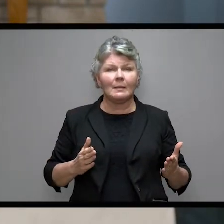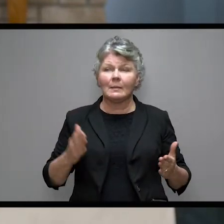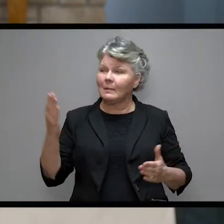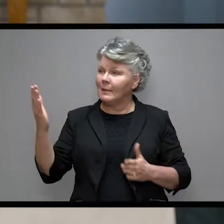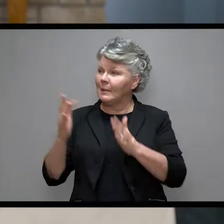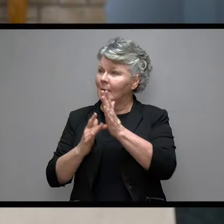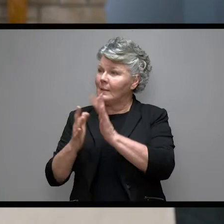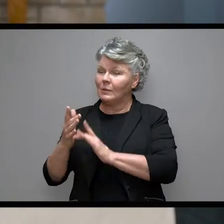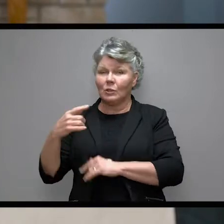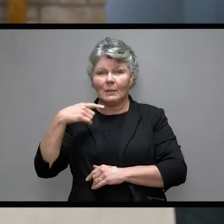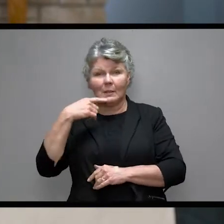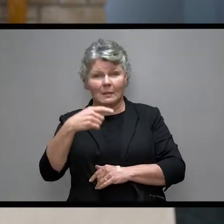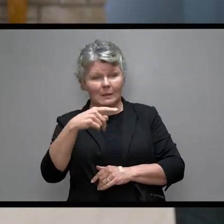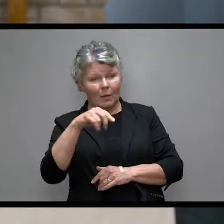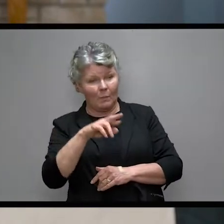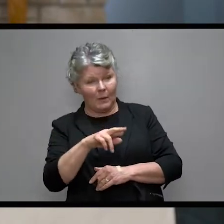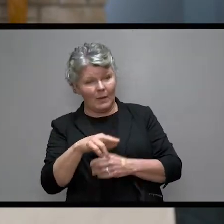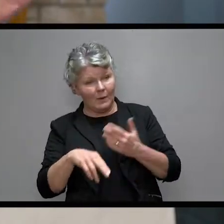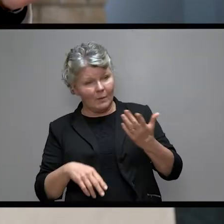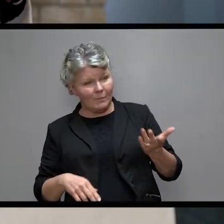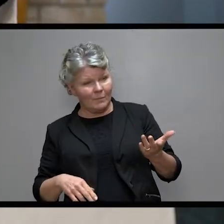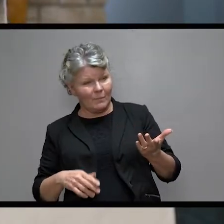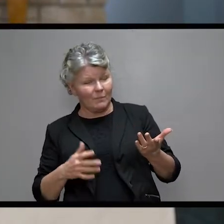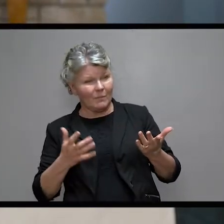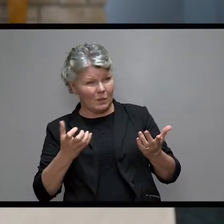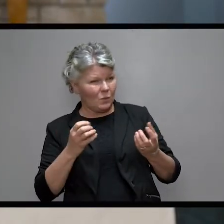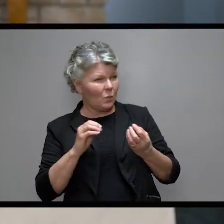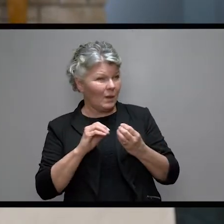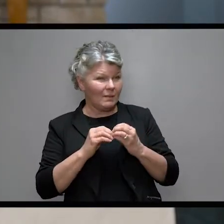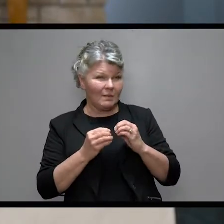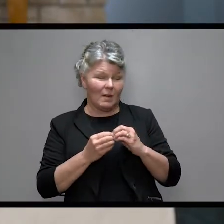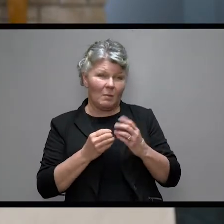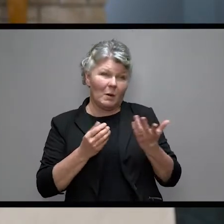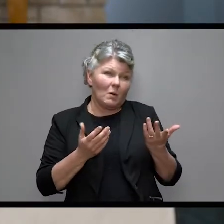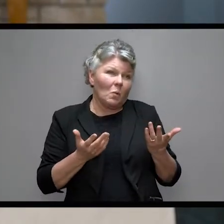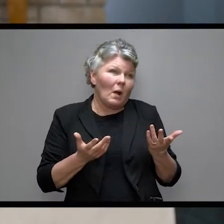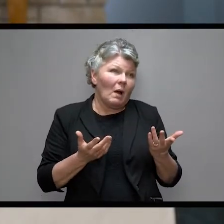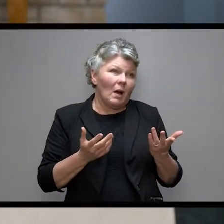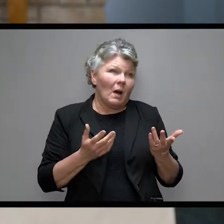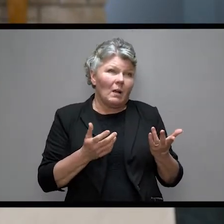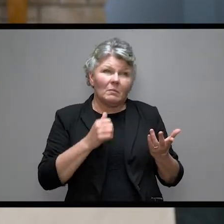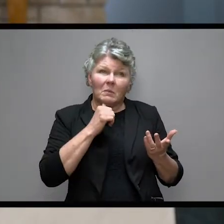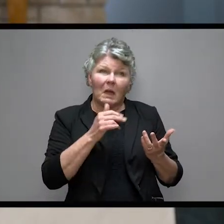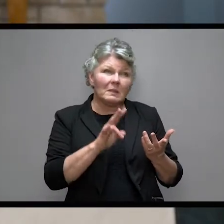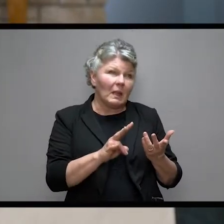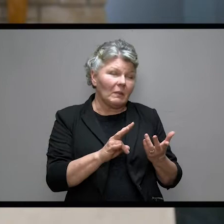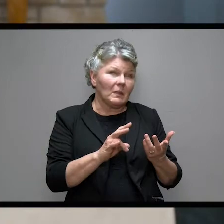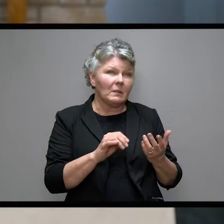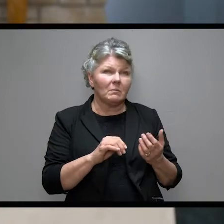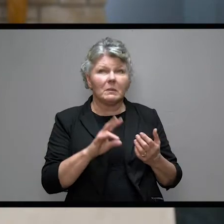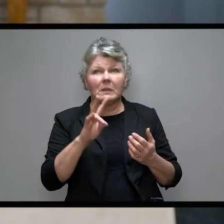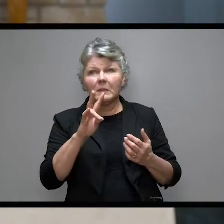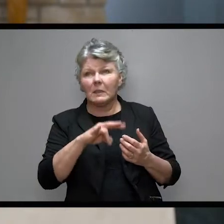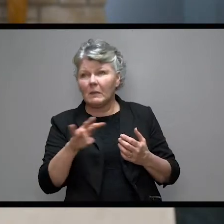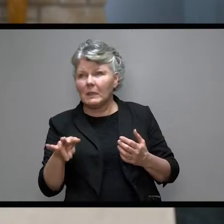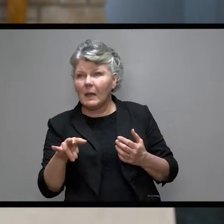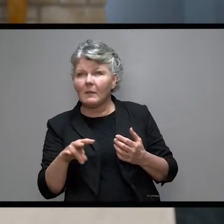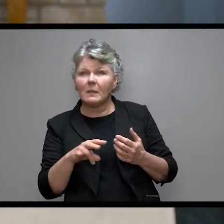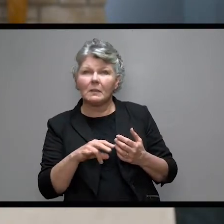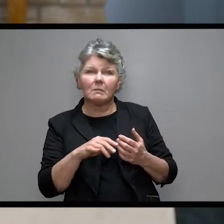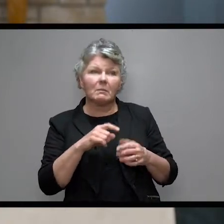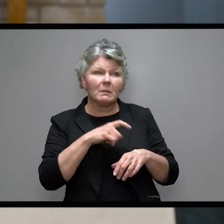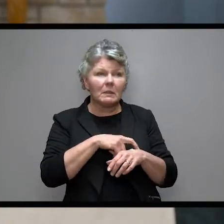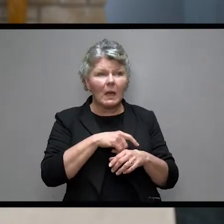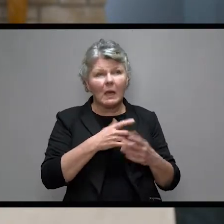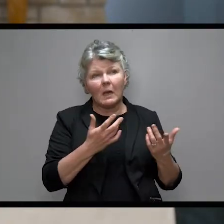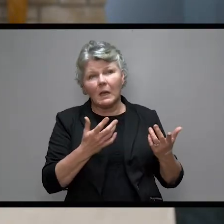in response to Peter, you want a number? Well, I do not say to you seven times, but 77 times,